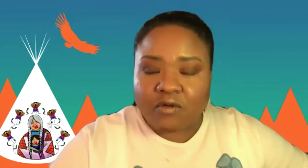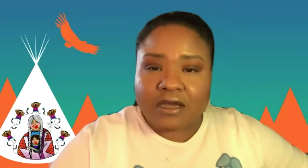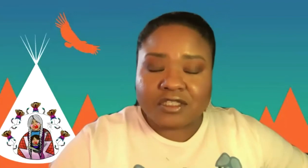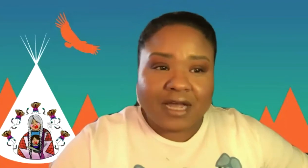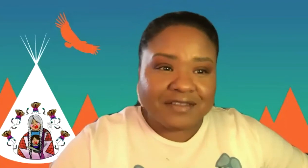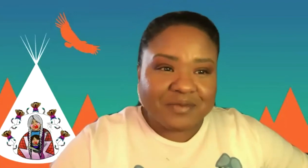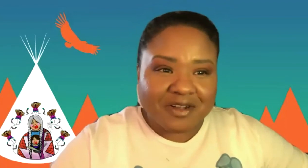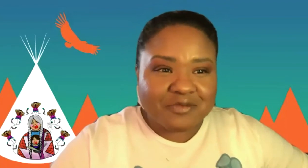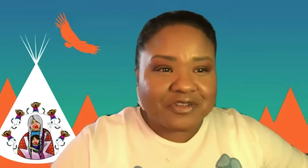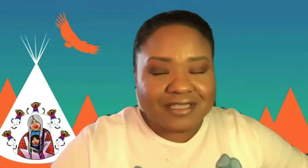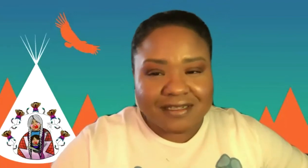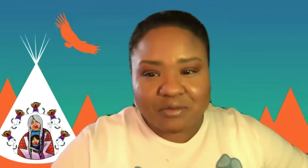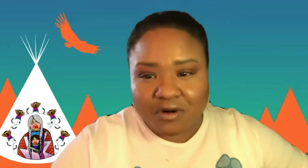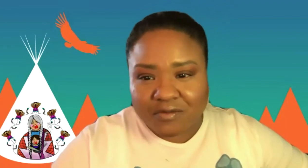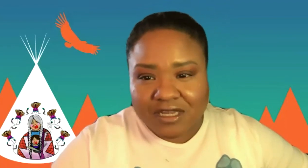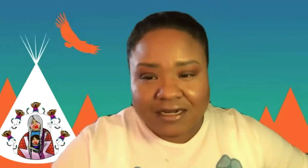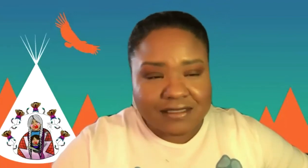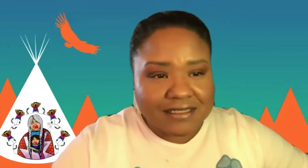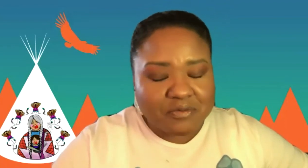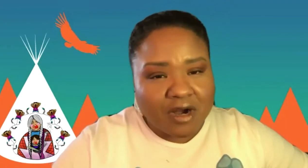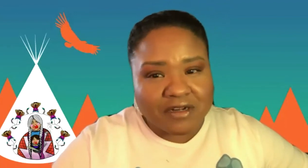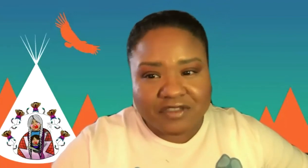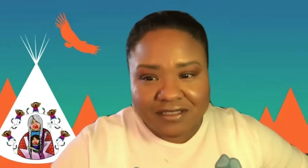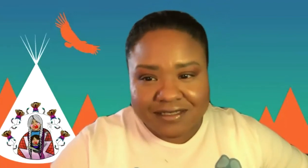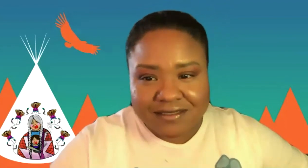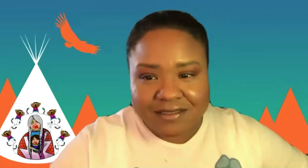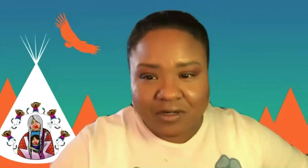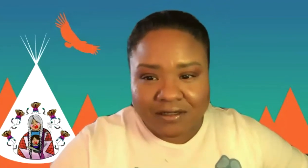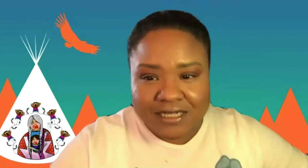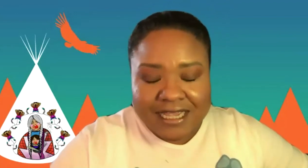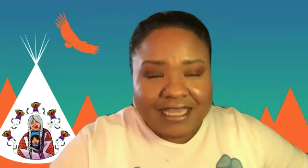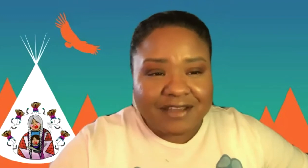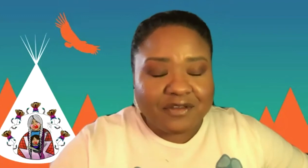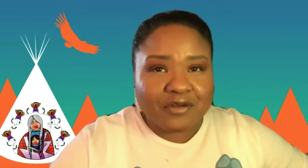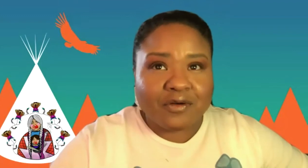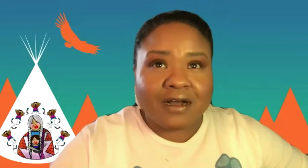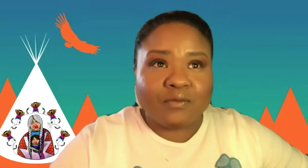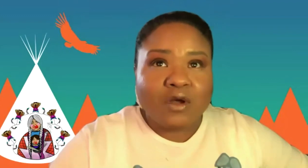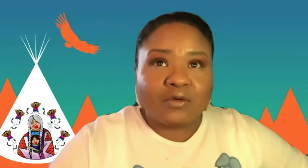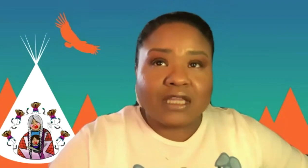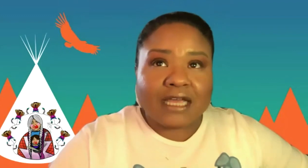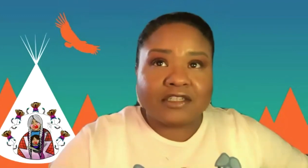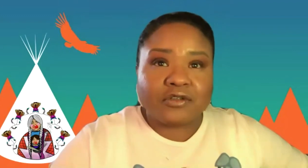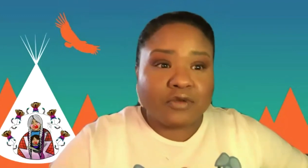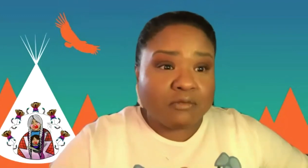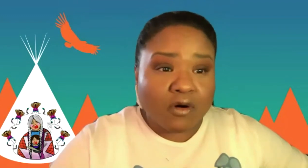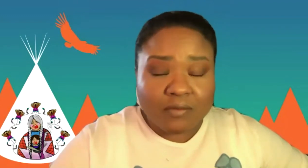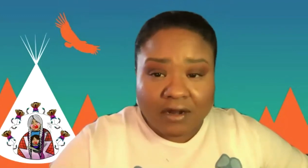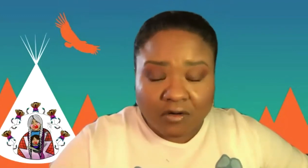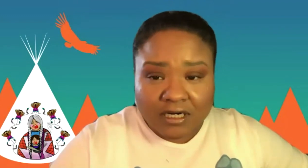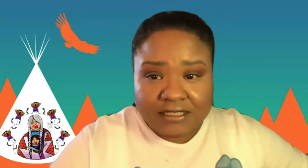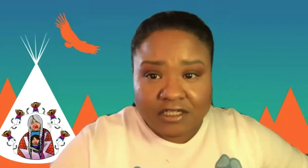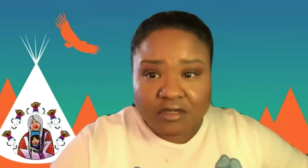We also have some contributions and support from the United States Department of Justice as well. If you would like to read